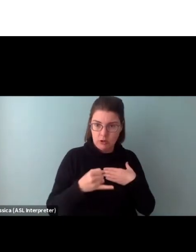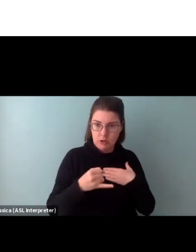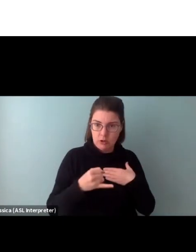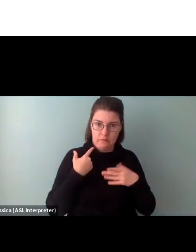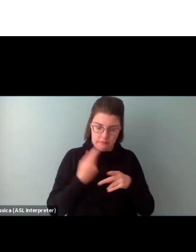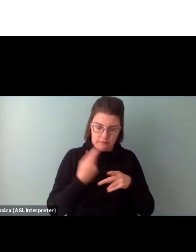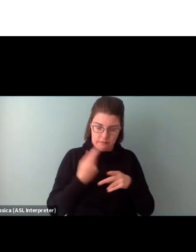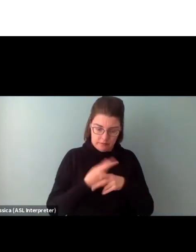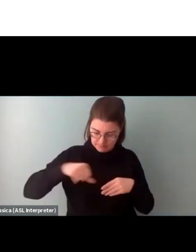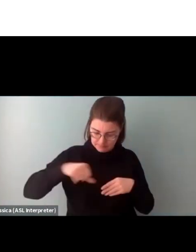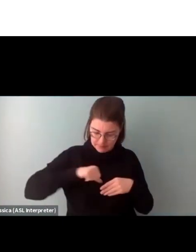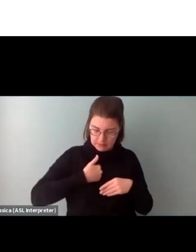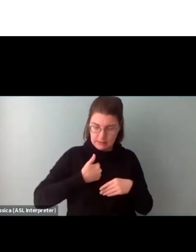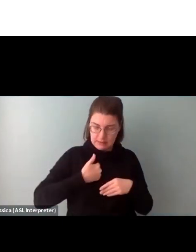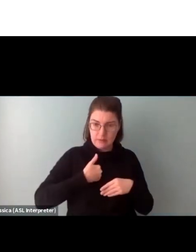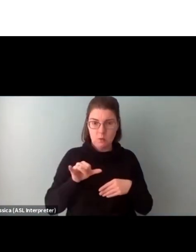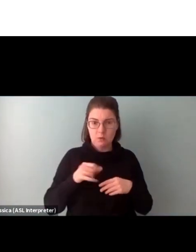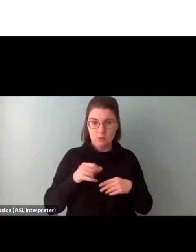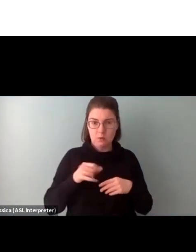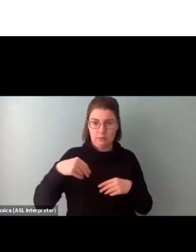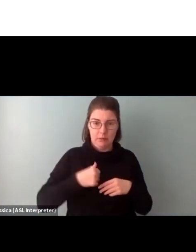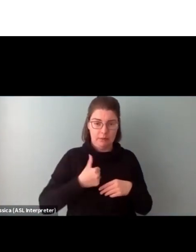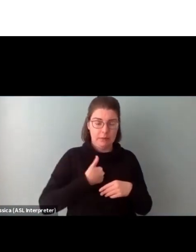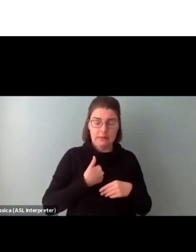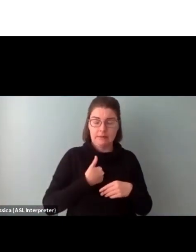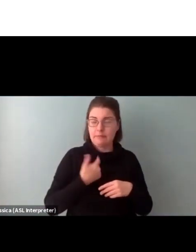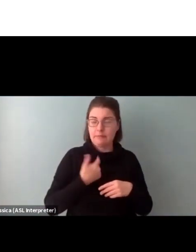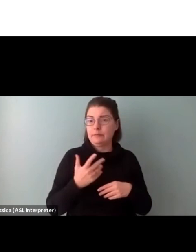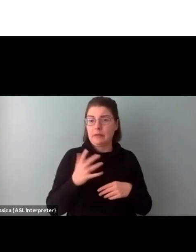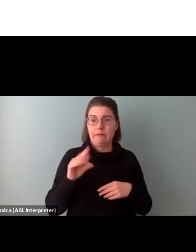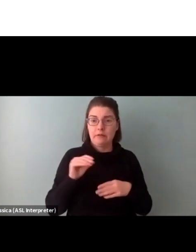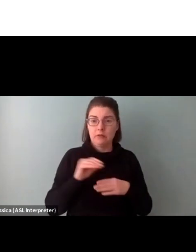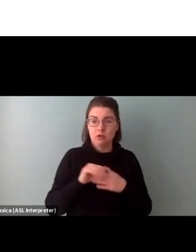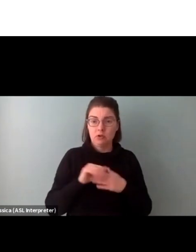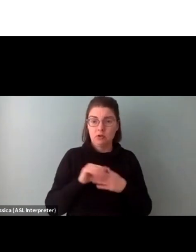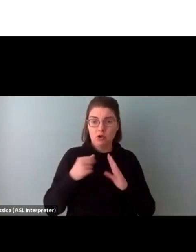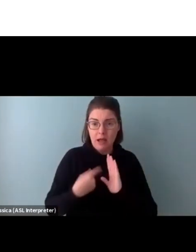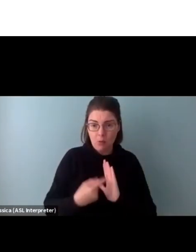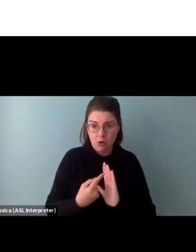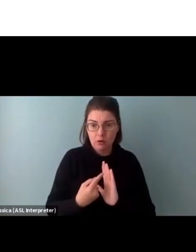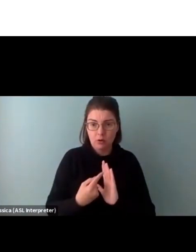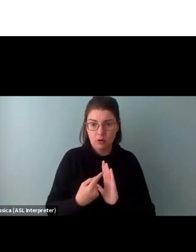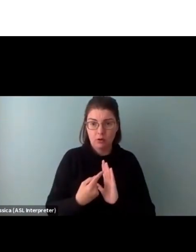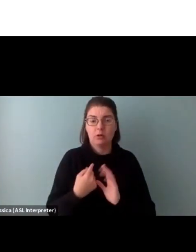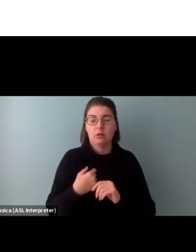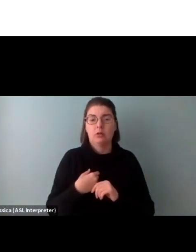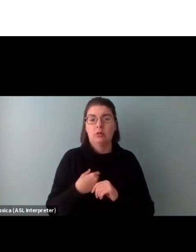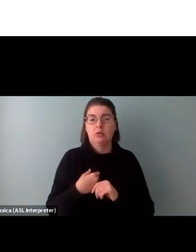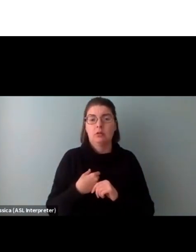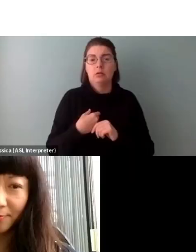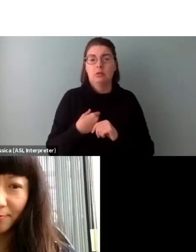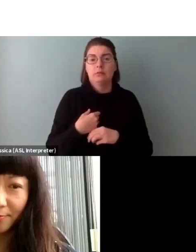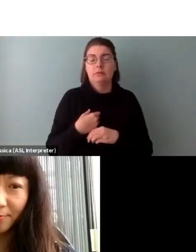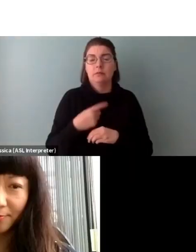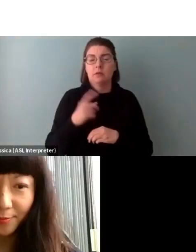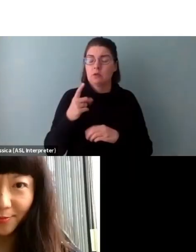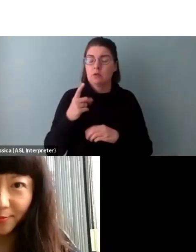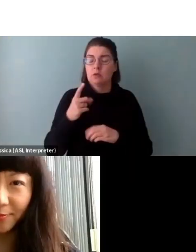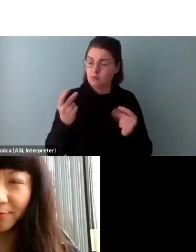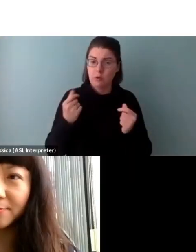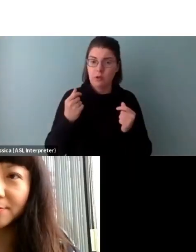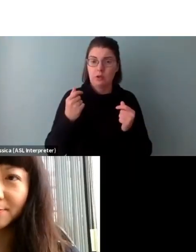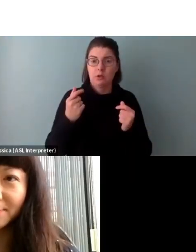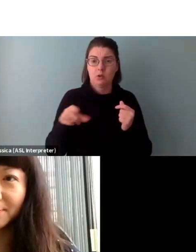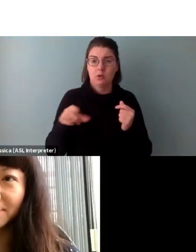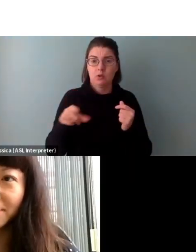what you're going to pay yourself. Say you're paying yourself, you know, $50 an hour, then, you know, so then immediately, right away, you're going to